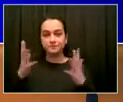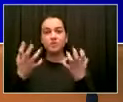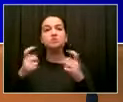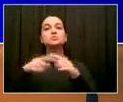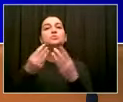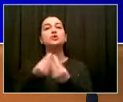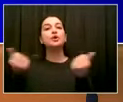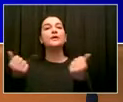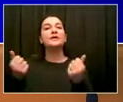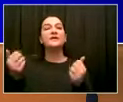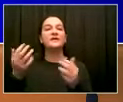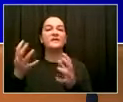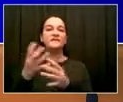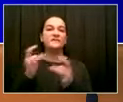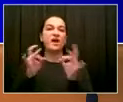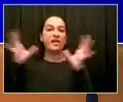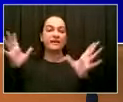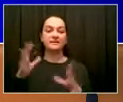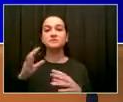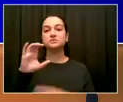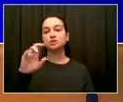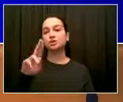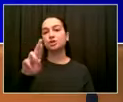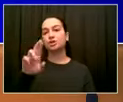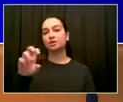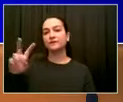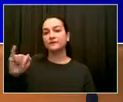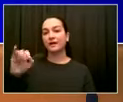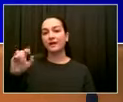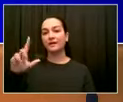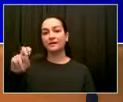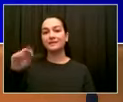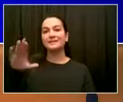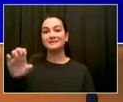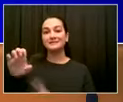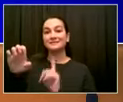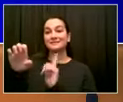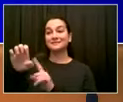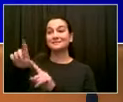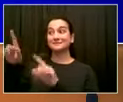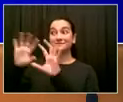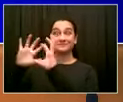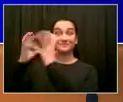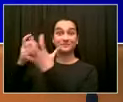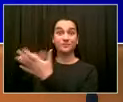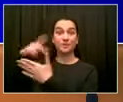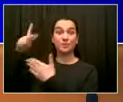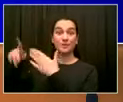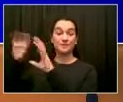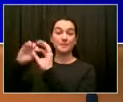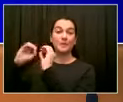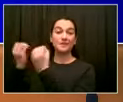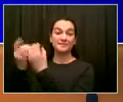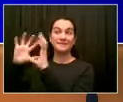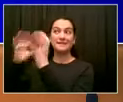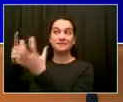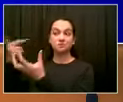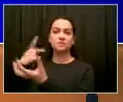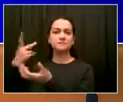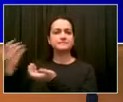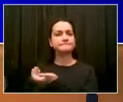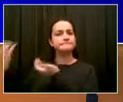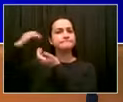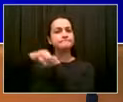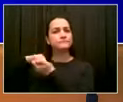this year for this summer for the Cure Violence movement and the crisis management system. And then we'll be tripling it for the